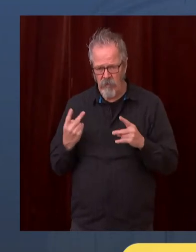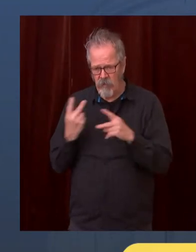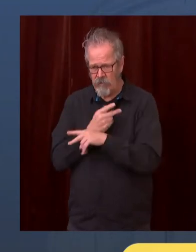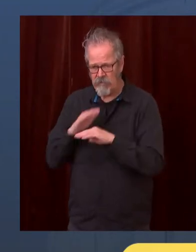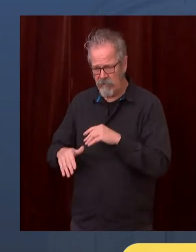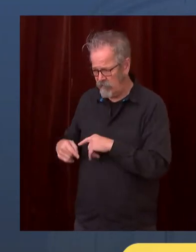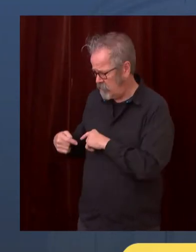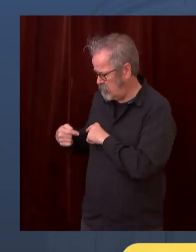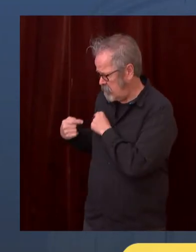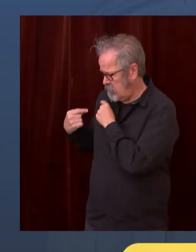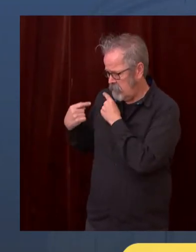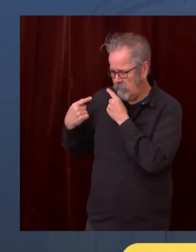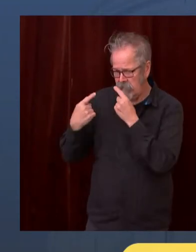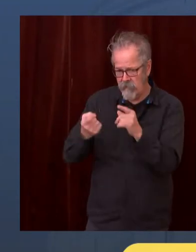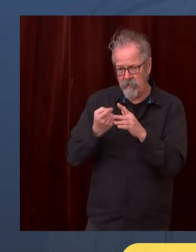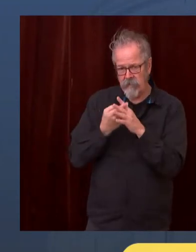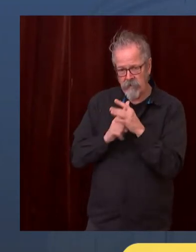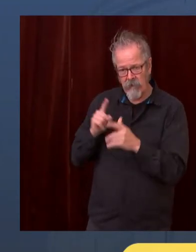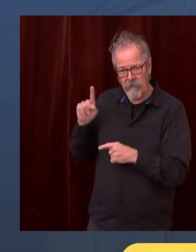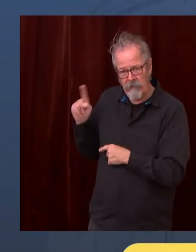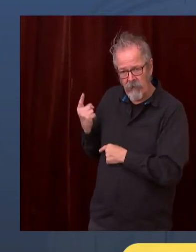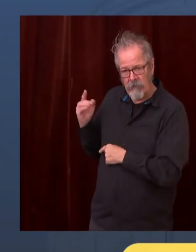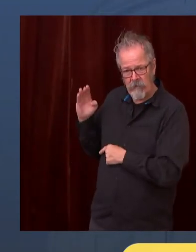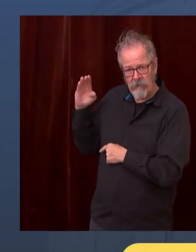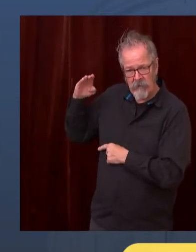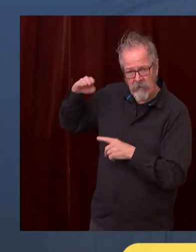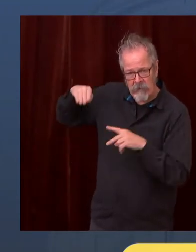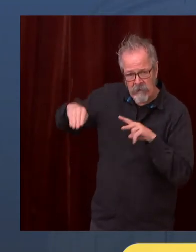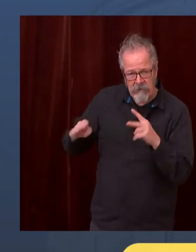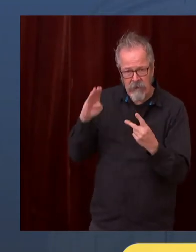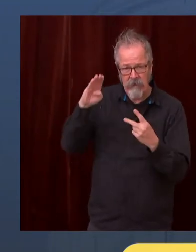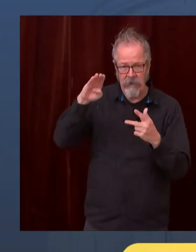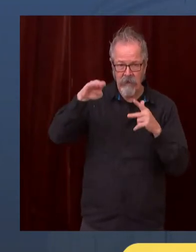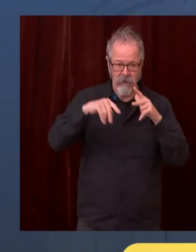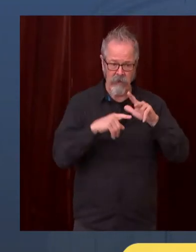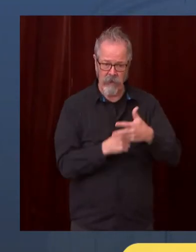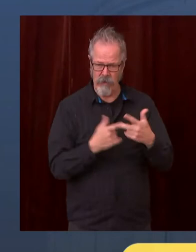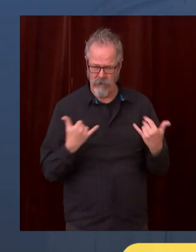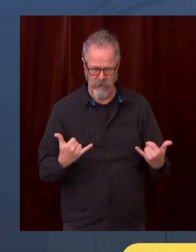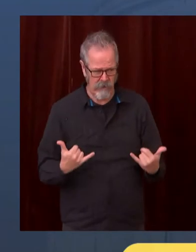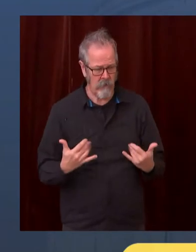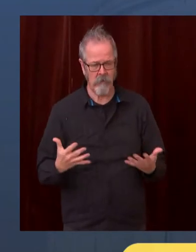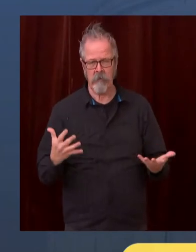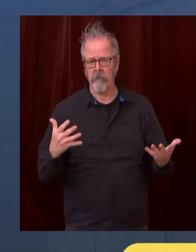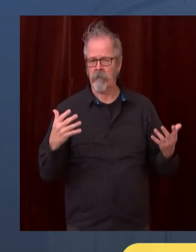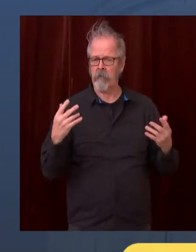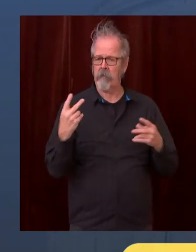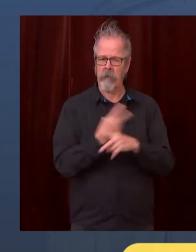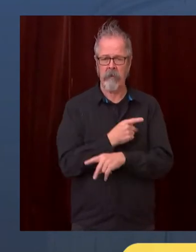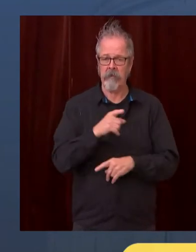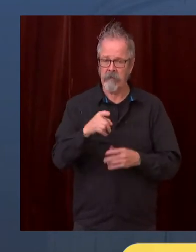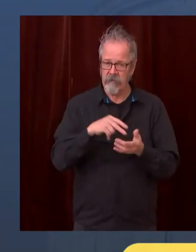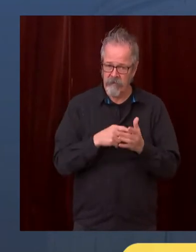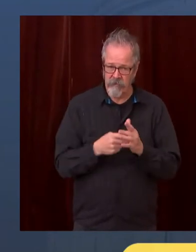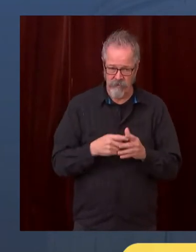masks and to make it safe right now with people who are not in our households. This is just a scientific fact.